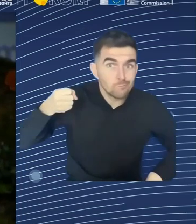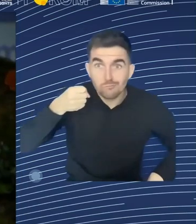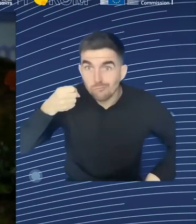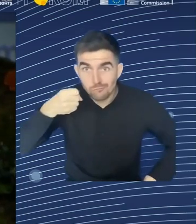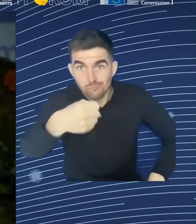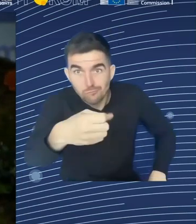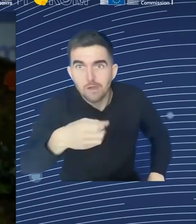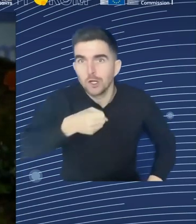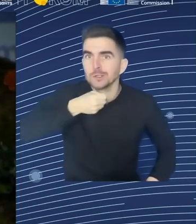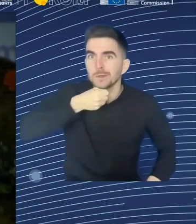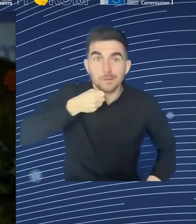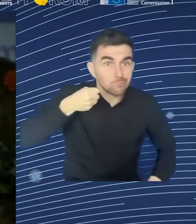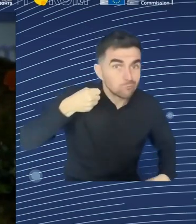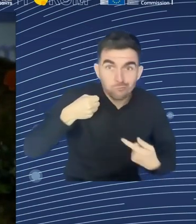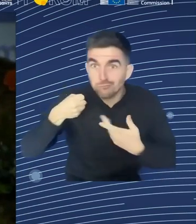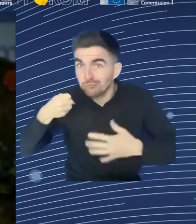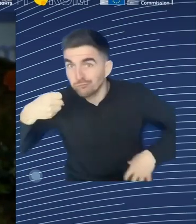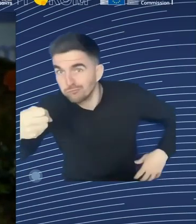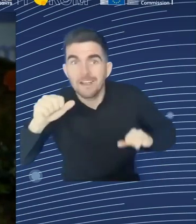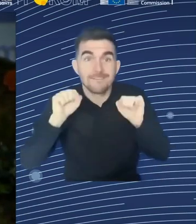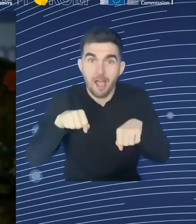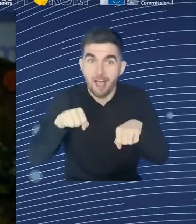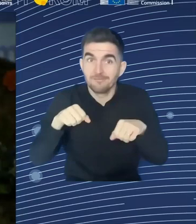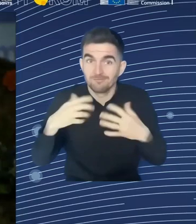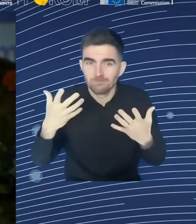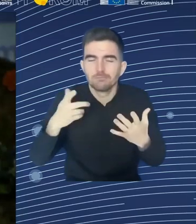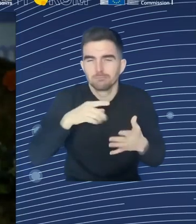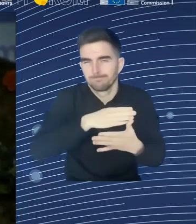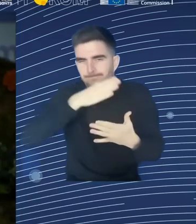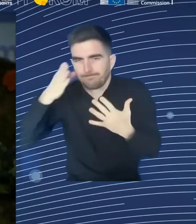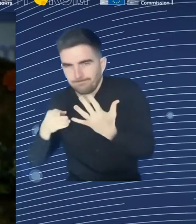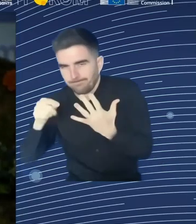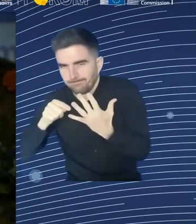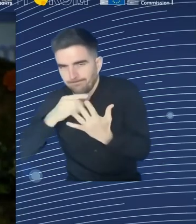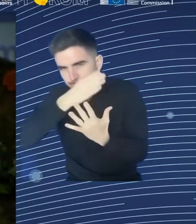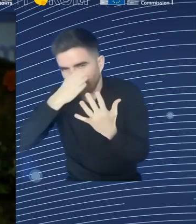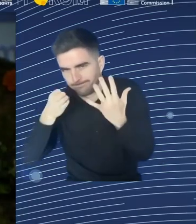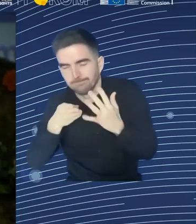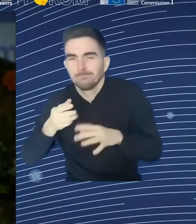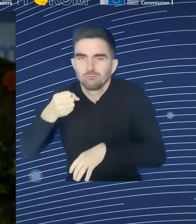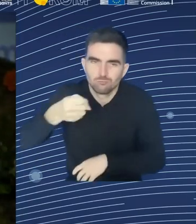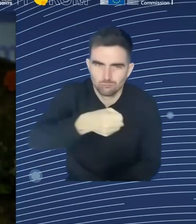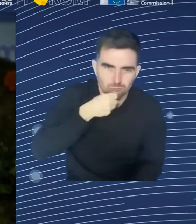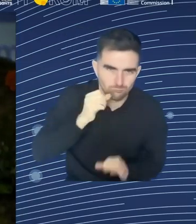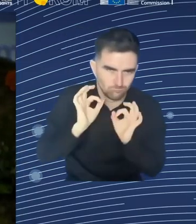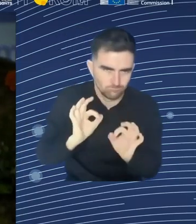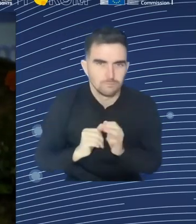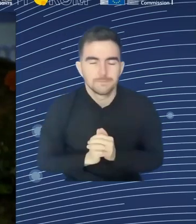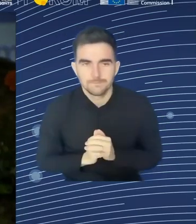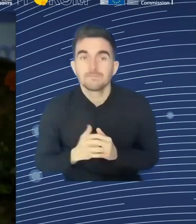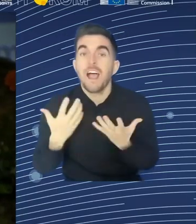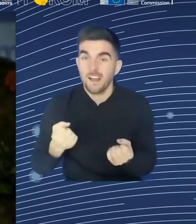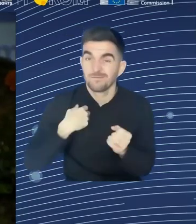on specific aspects of the report with two of its co-authors. But this morning's session,